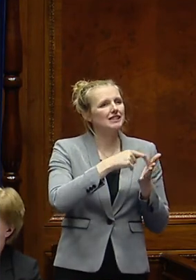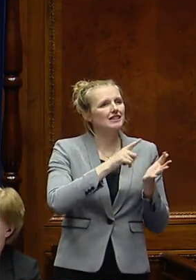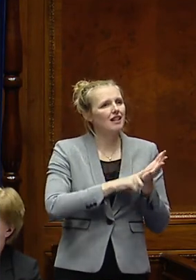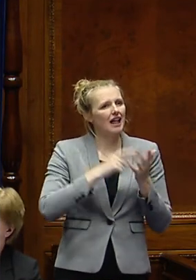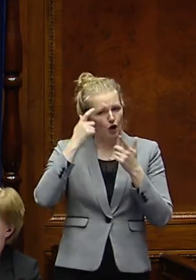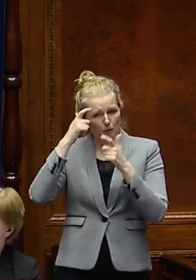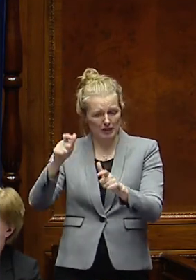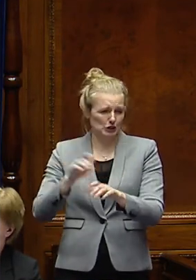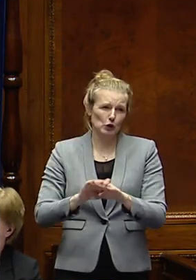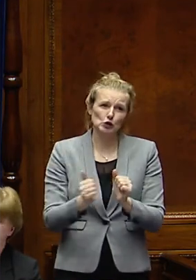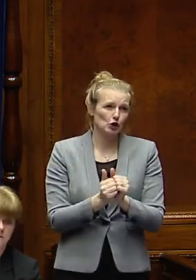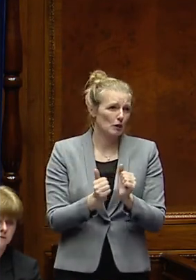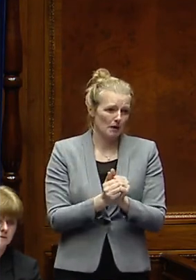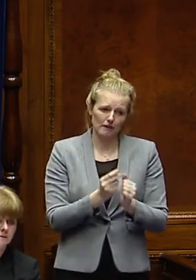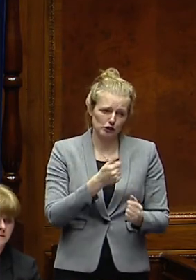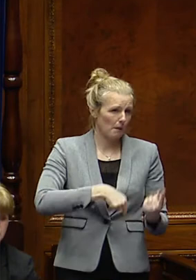very unsuitable for some individuals?